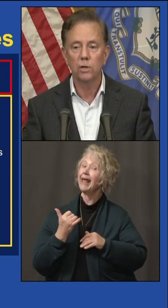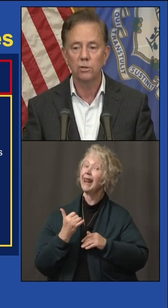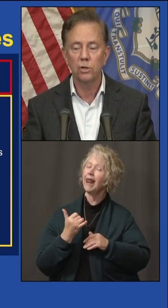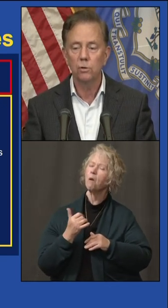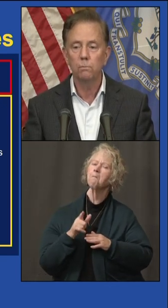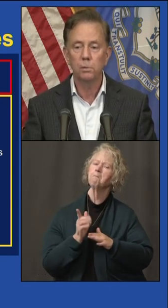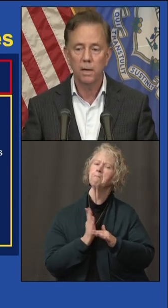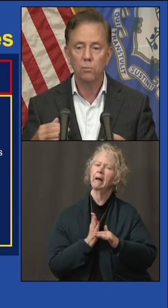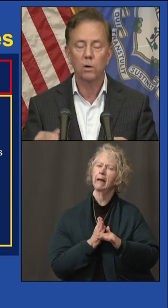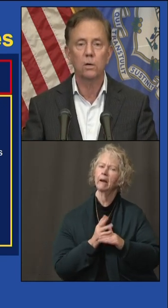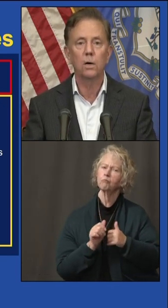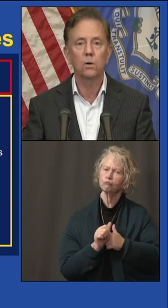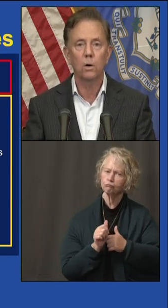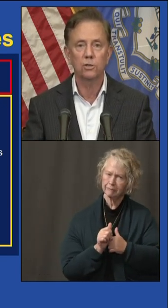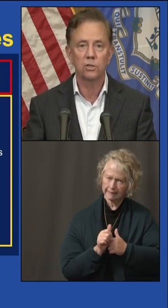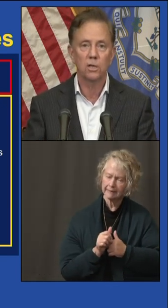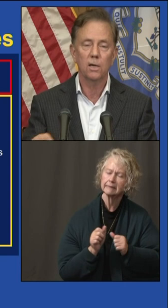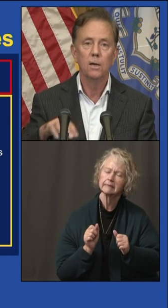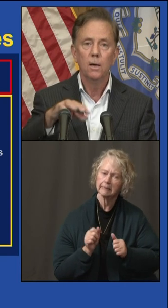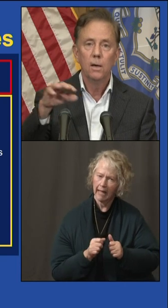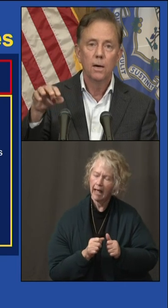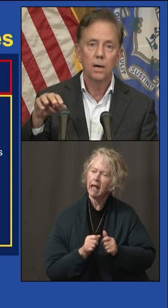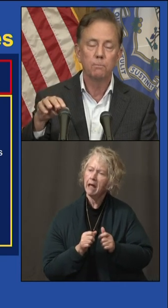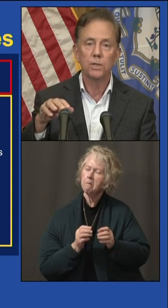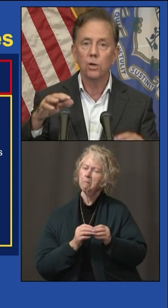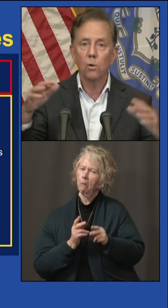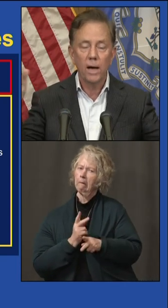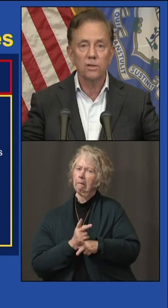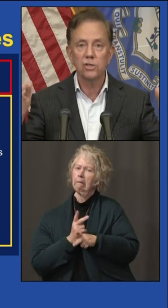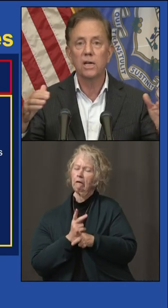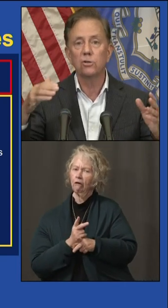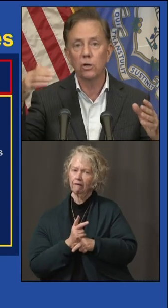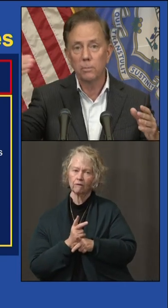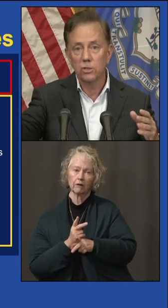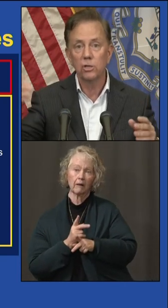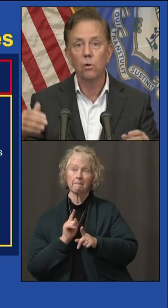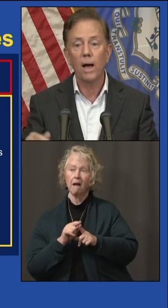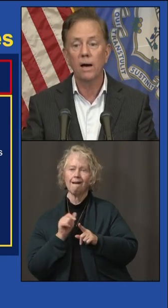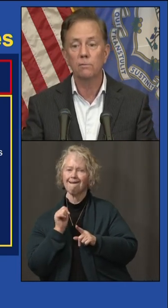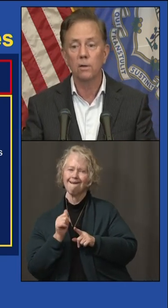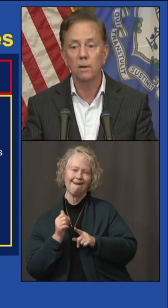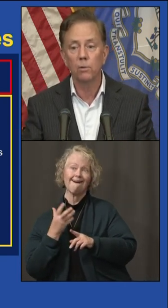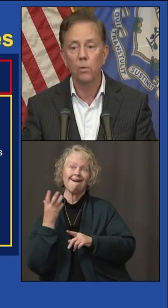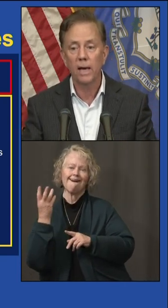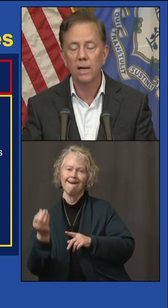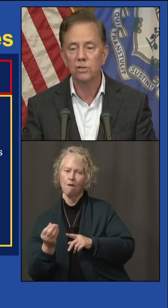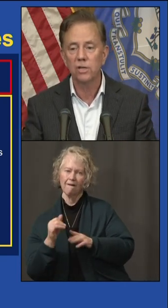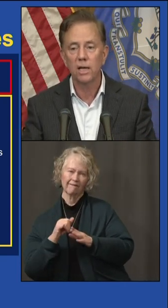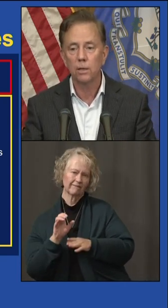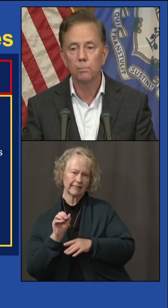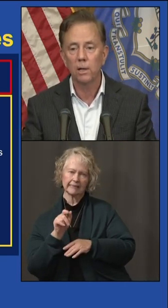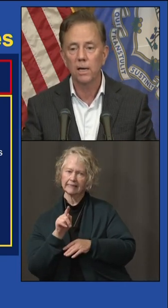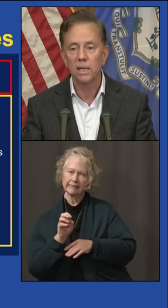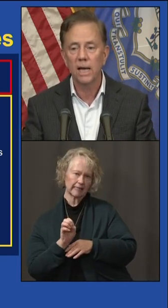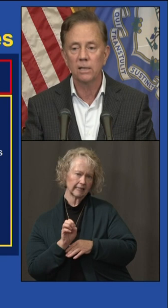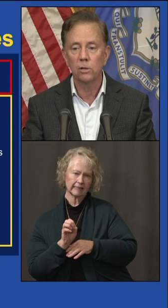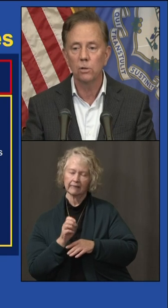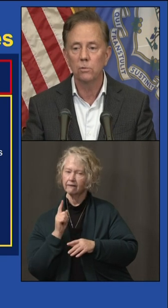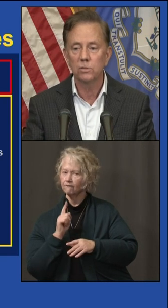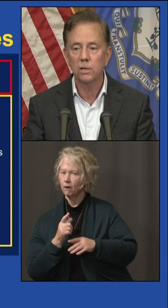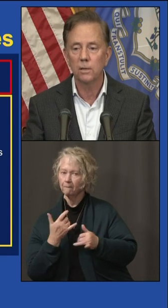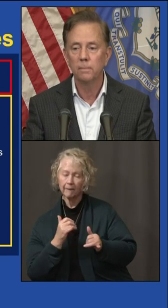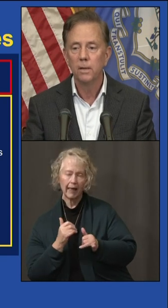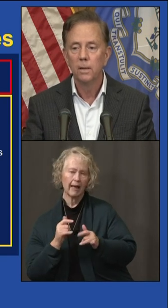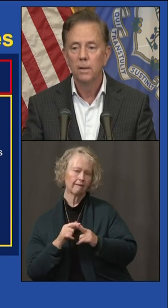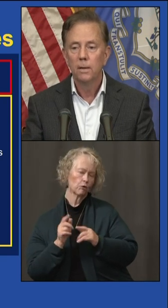which you can do, play more cautiously, but no out-of-state tournaments, no going out-of-state to play. And that